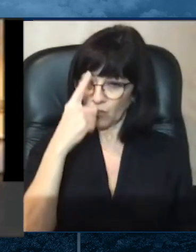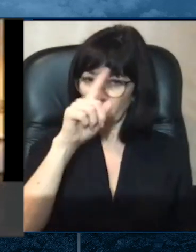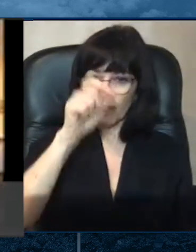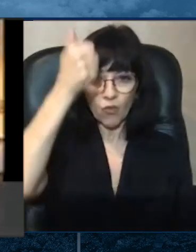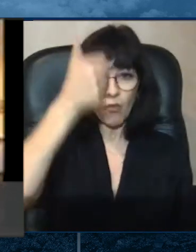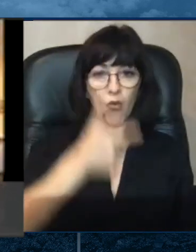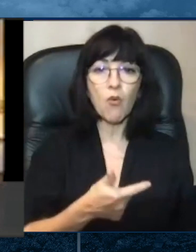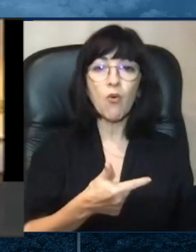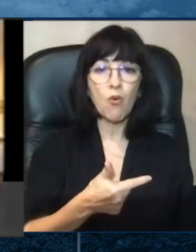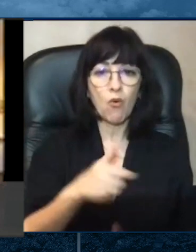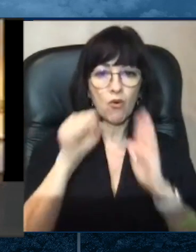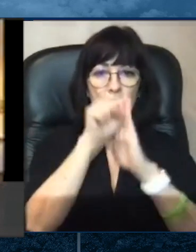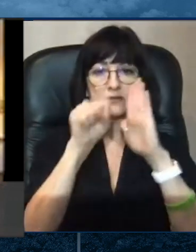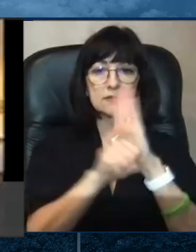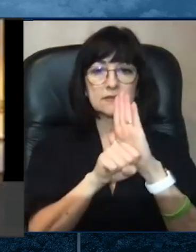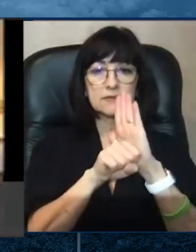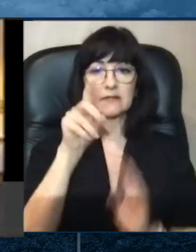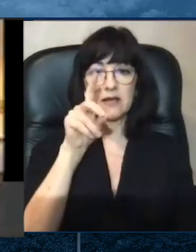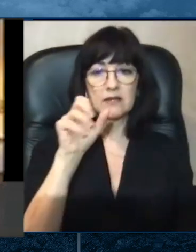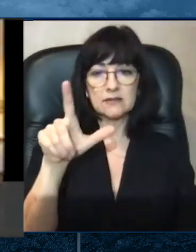County, en Sussex County y en Kent County.